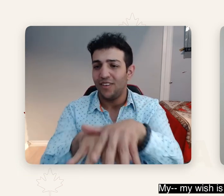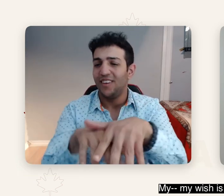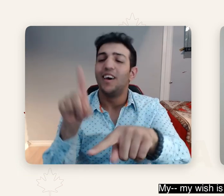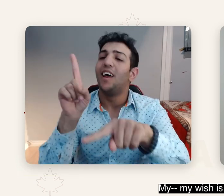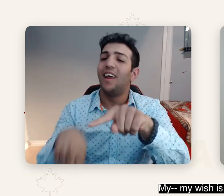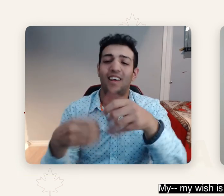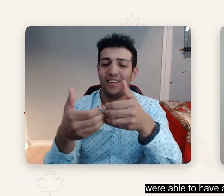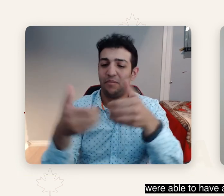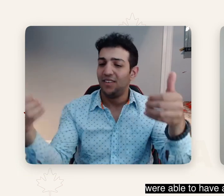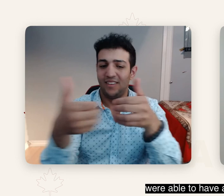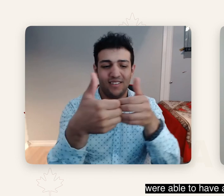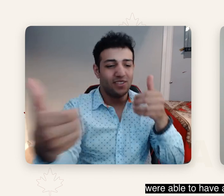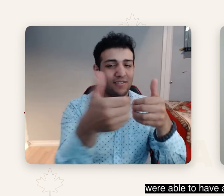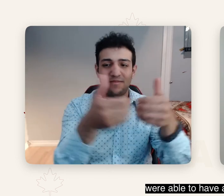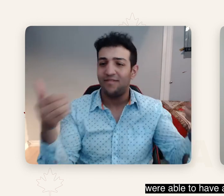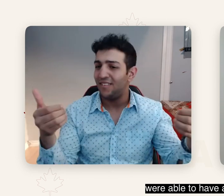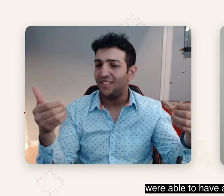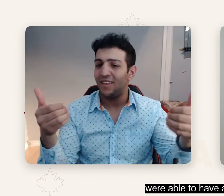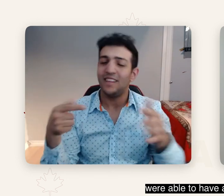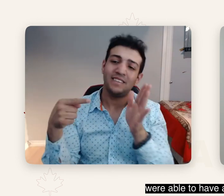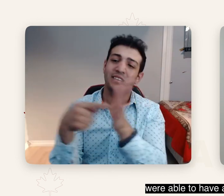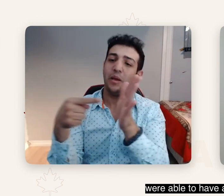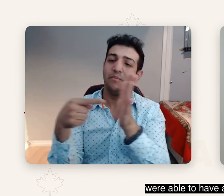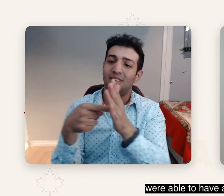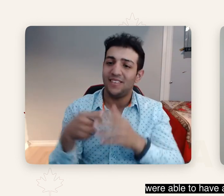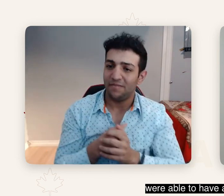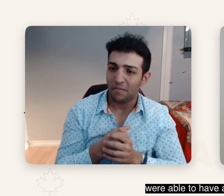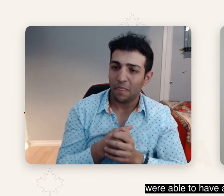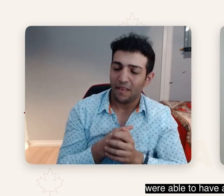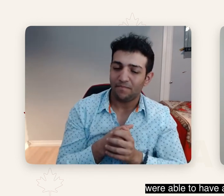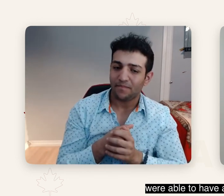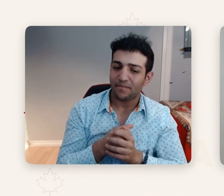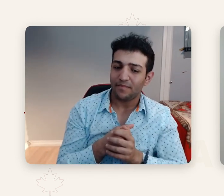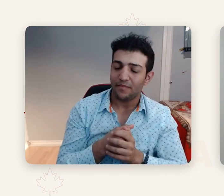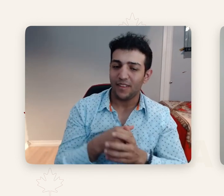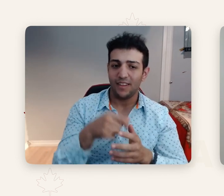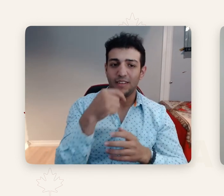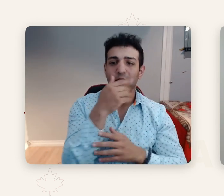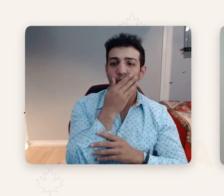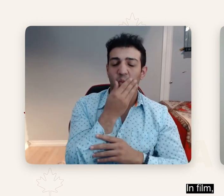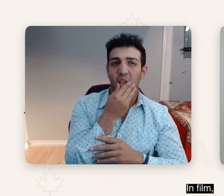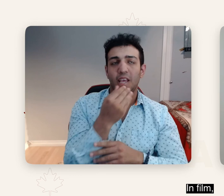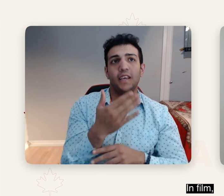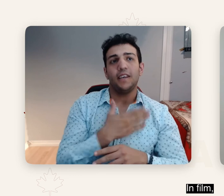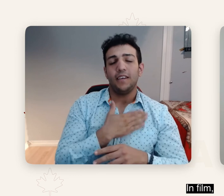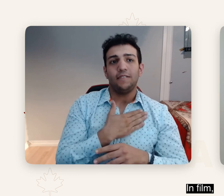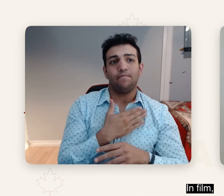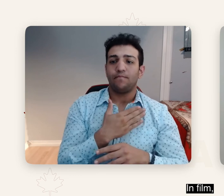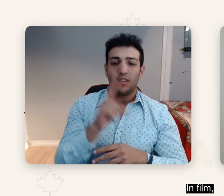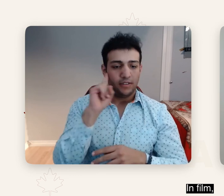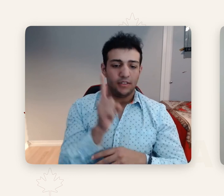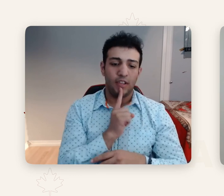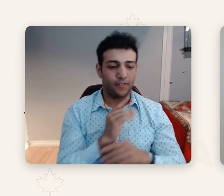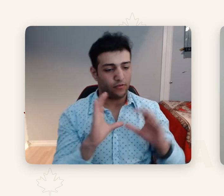disabled individuals were able to have a place because as has been said, they have a separate place in film. They're that guy in the